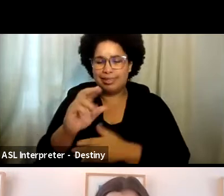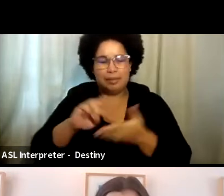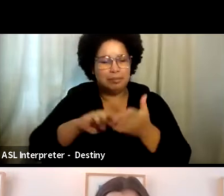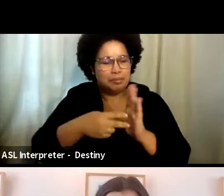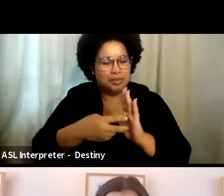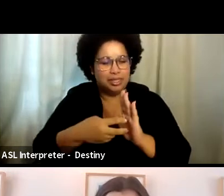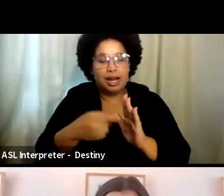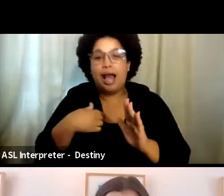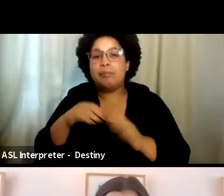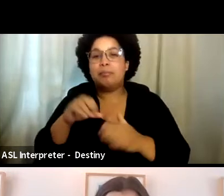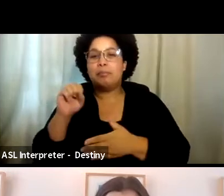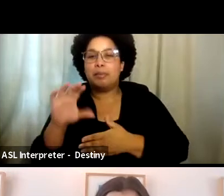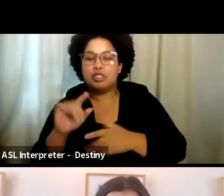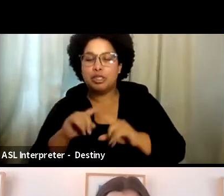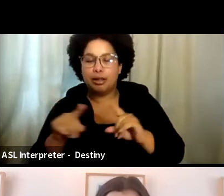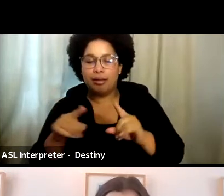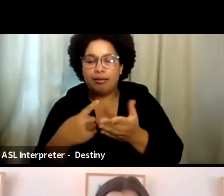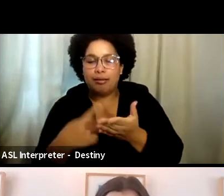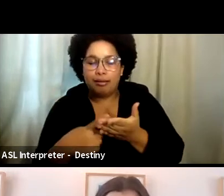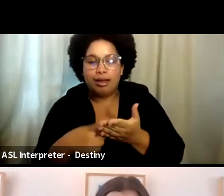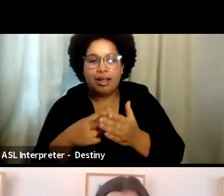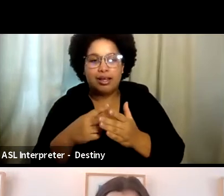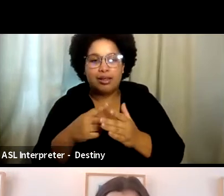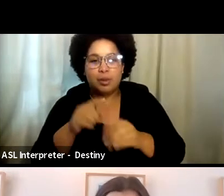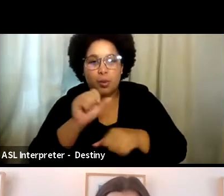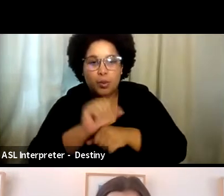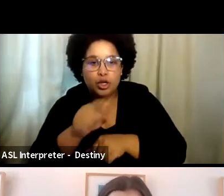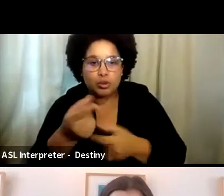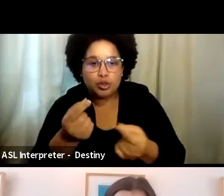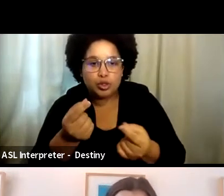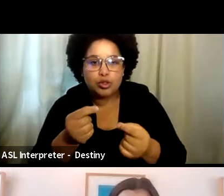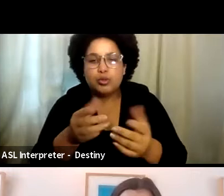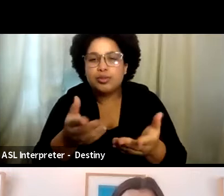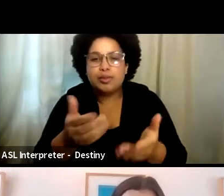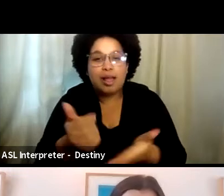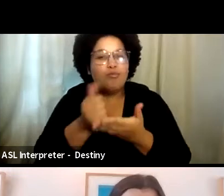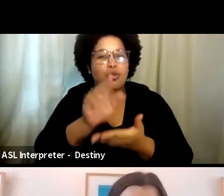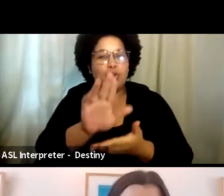I know I mentioned it, but talking about it as the work you do would be very helpful.